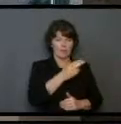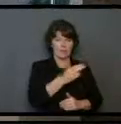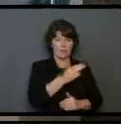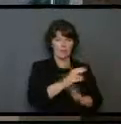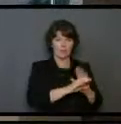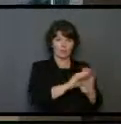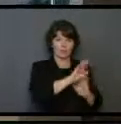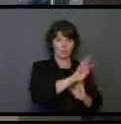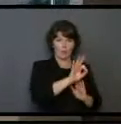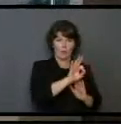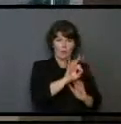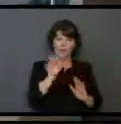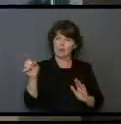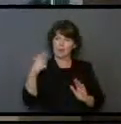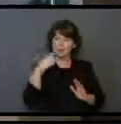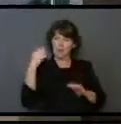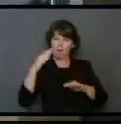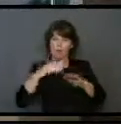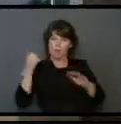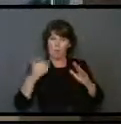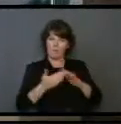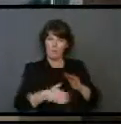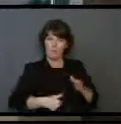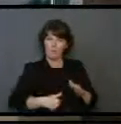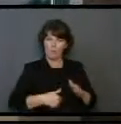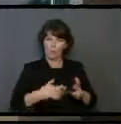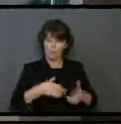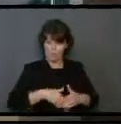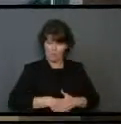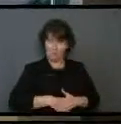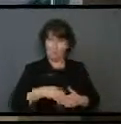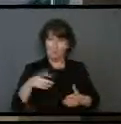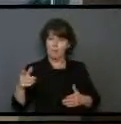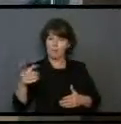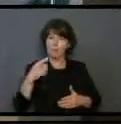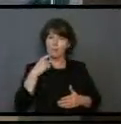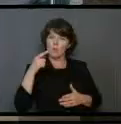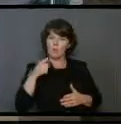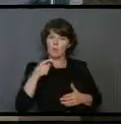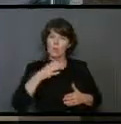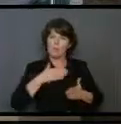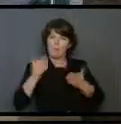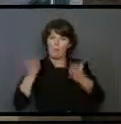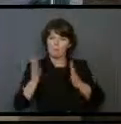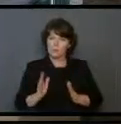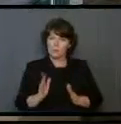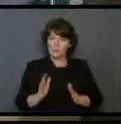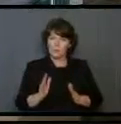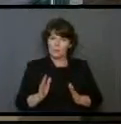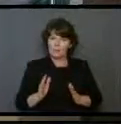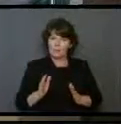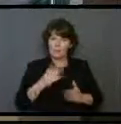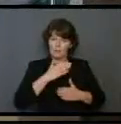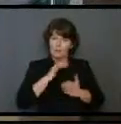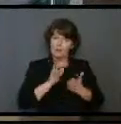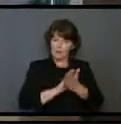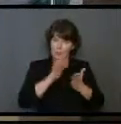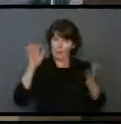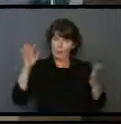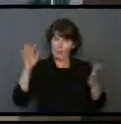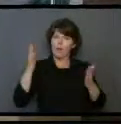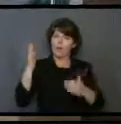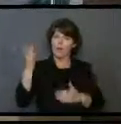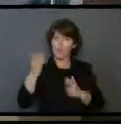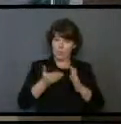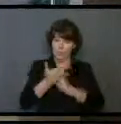The Lord has called me from the womb. He said to me, you are my servant, in whom I will be glorified.